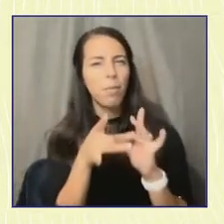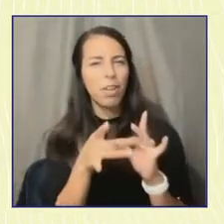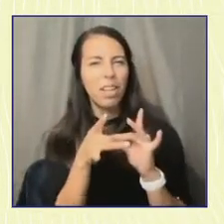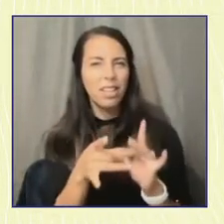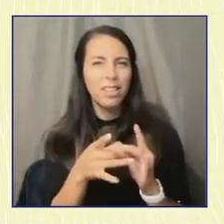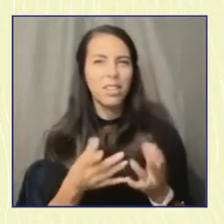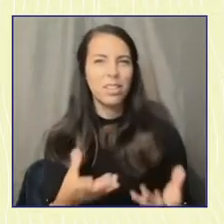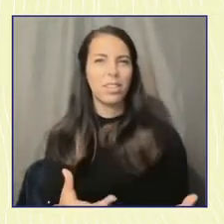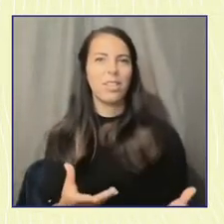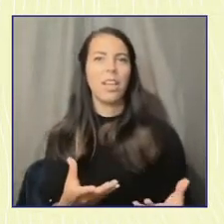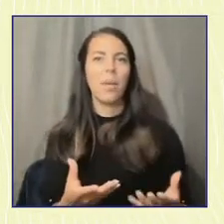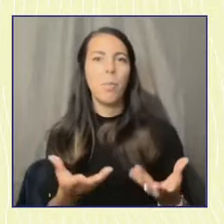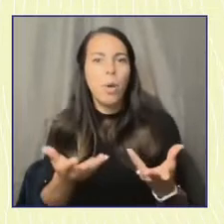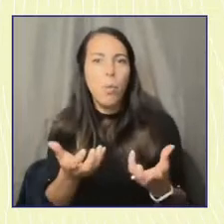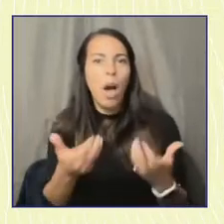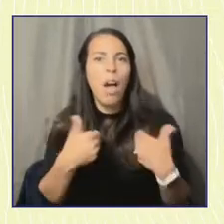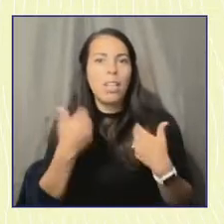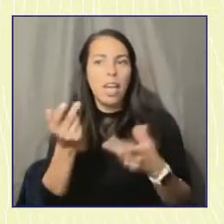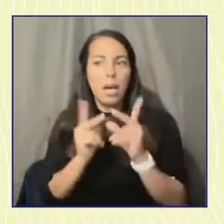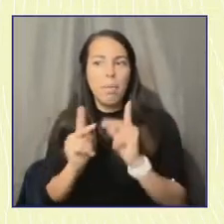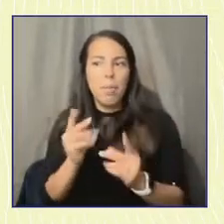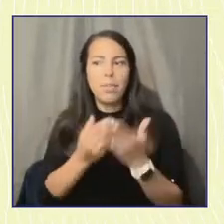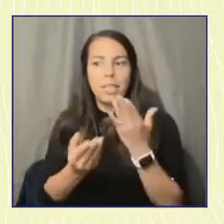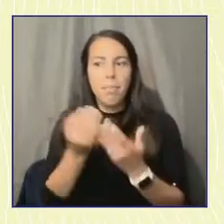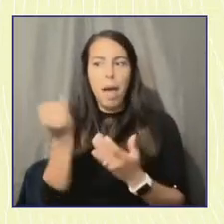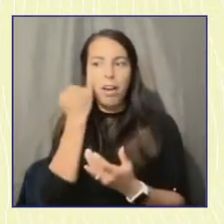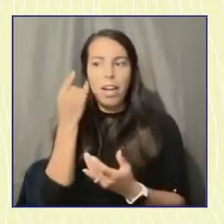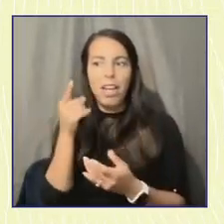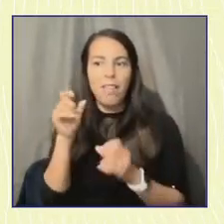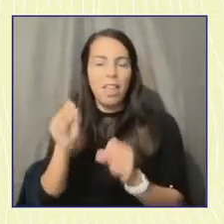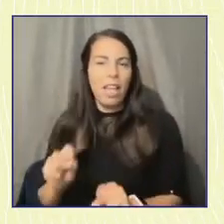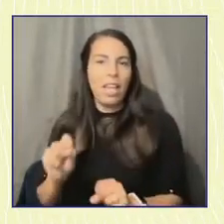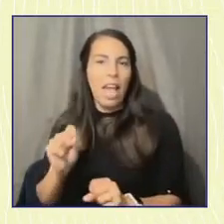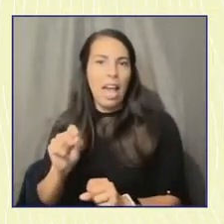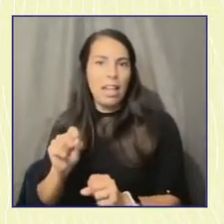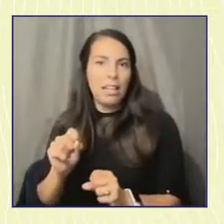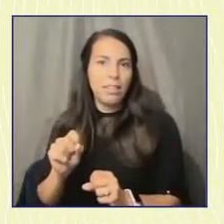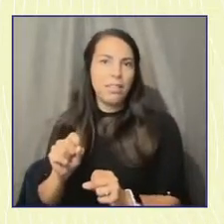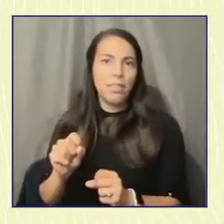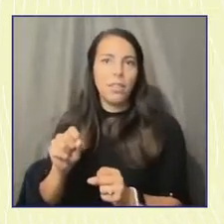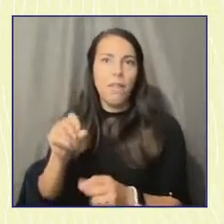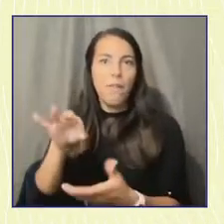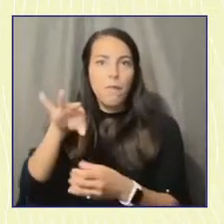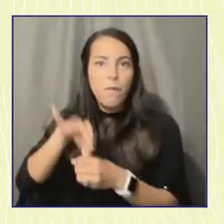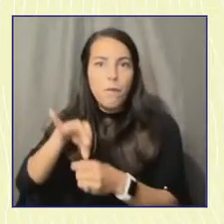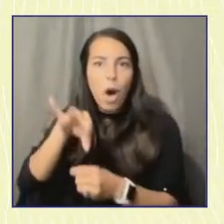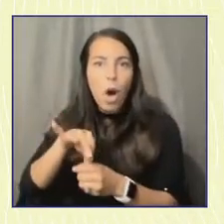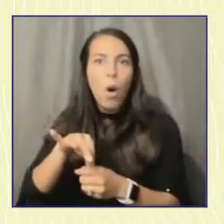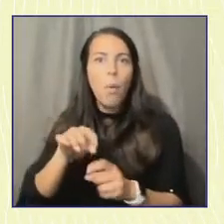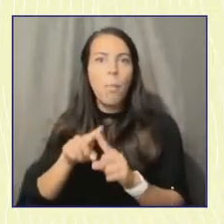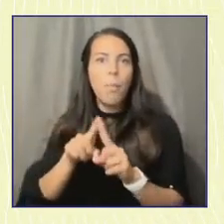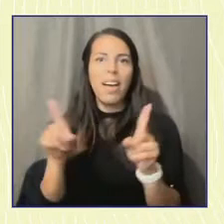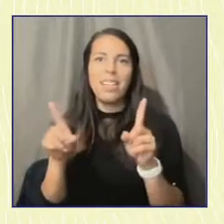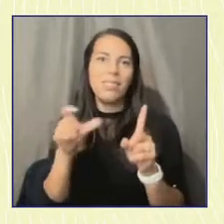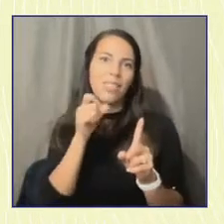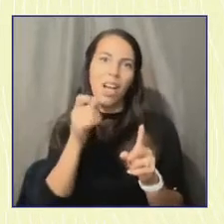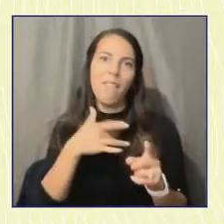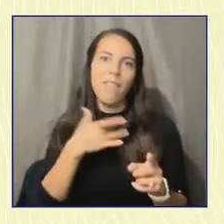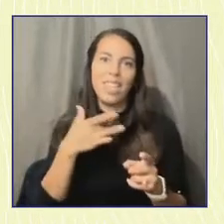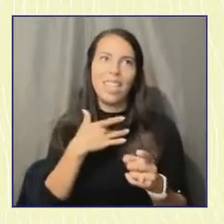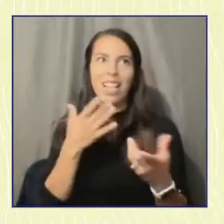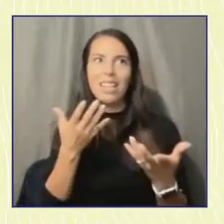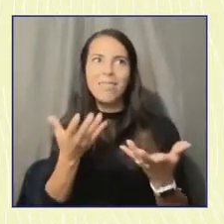not able to vote, even if you don't feel like we are the most important stakeholder groups, and we're just not getting that traction. And so